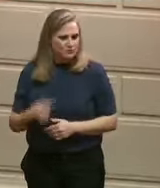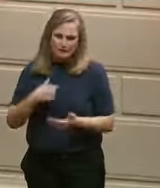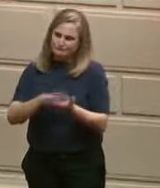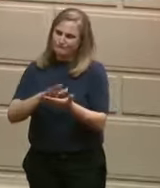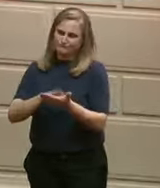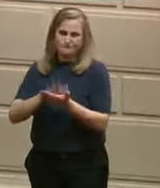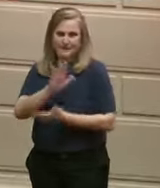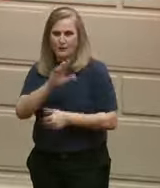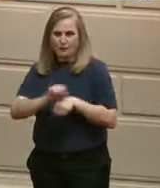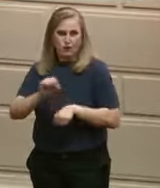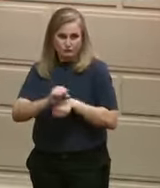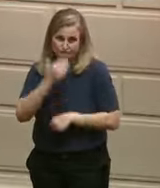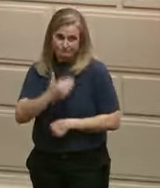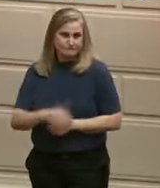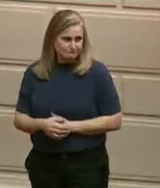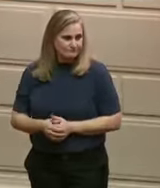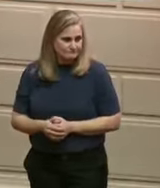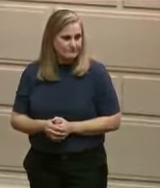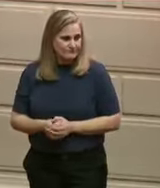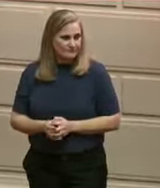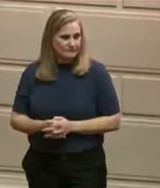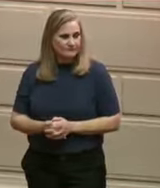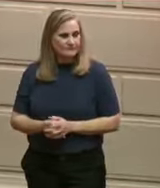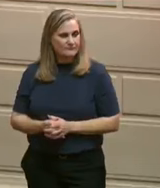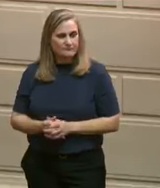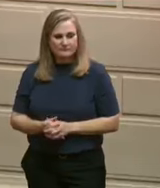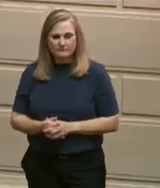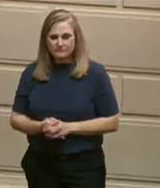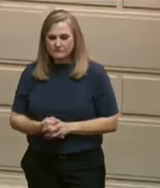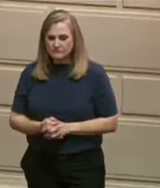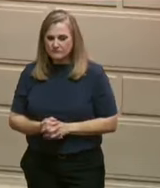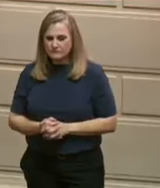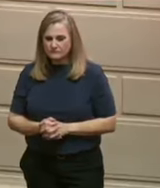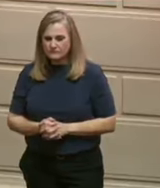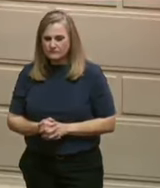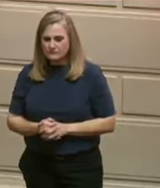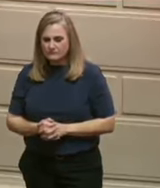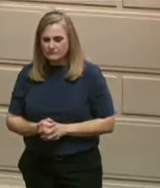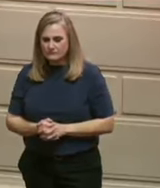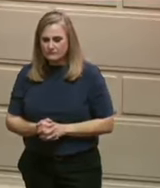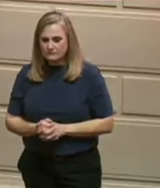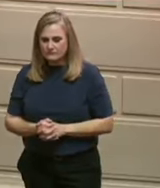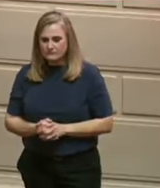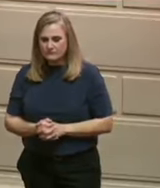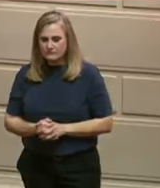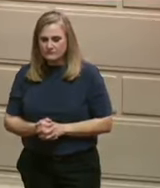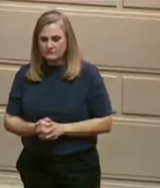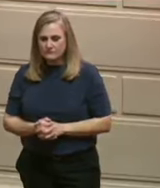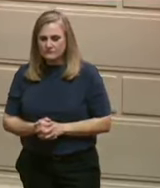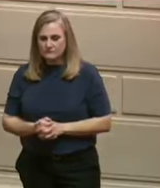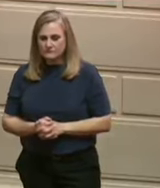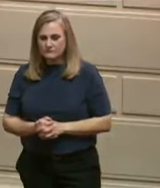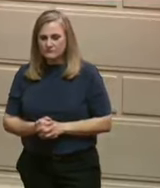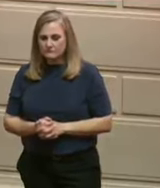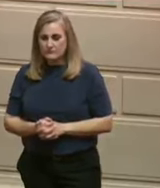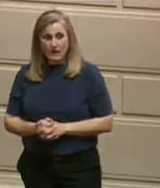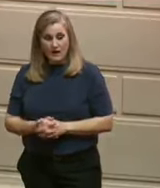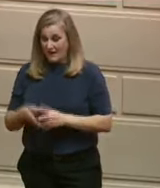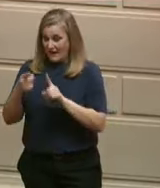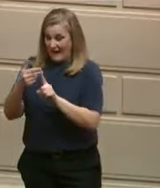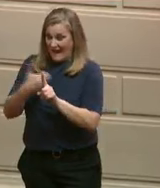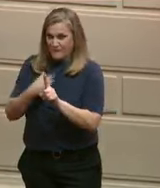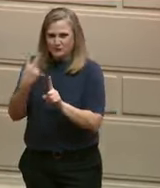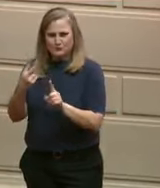Tonight, we're joined by Jillian Costello and Nigel Gomes, two students who are already